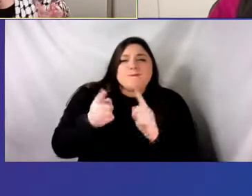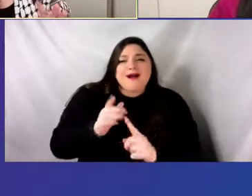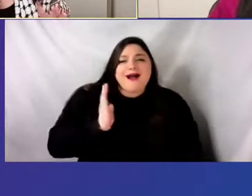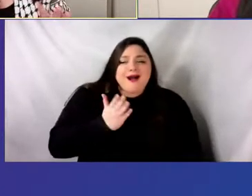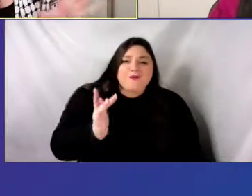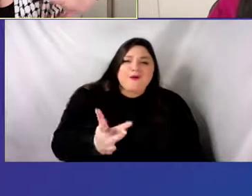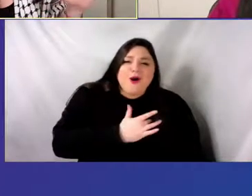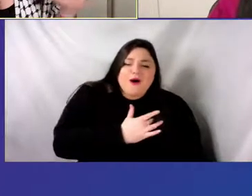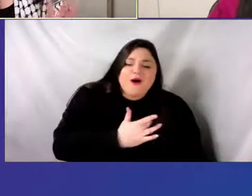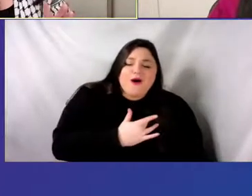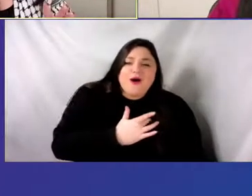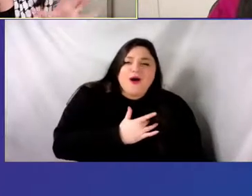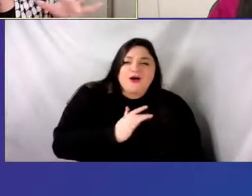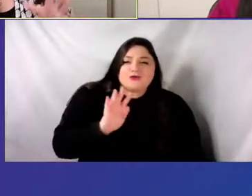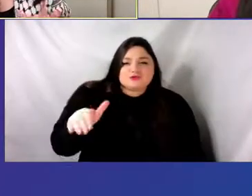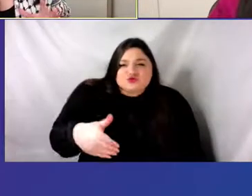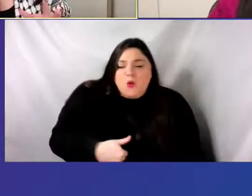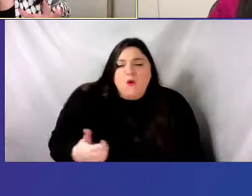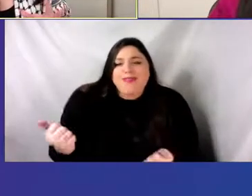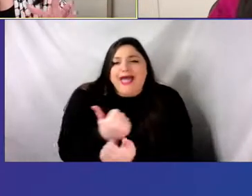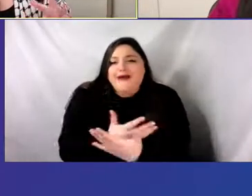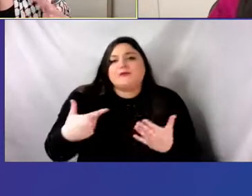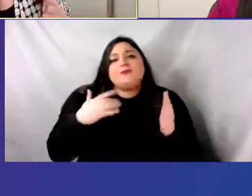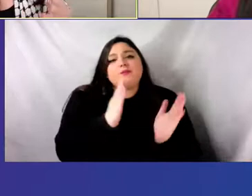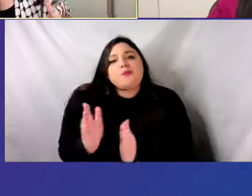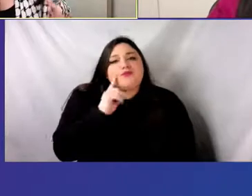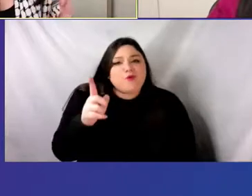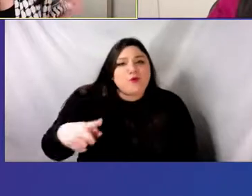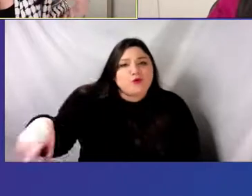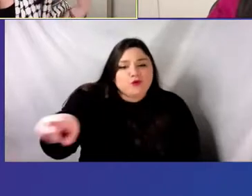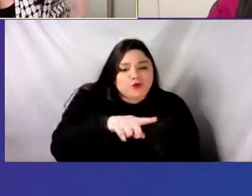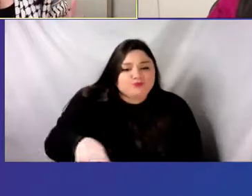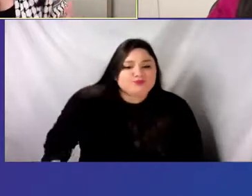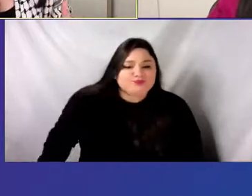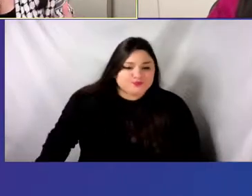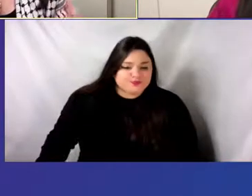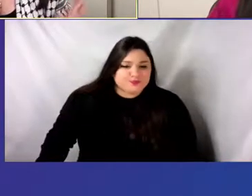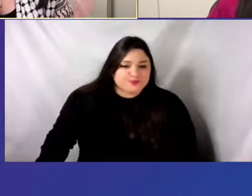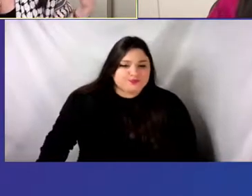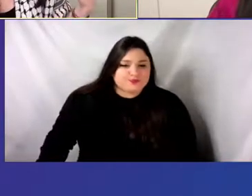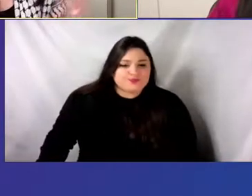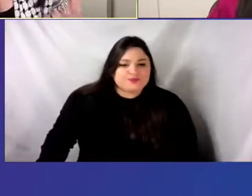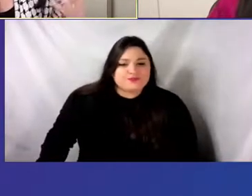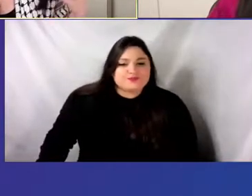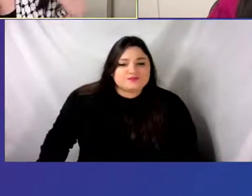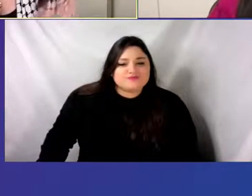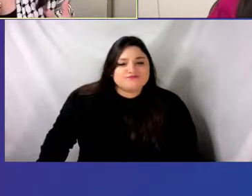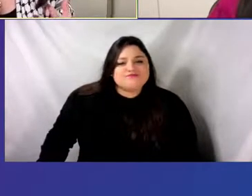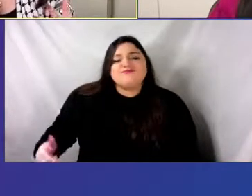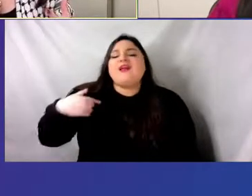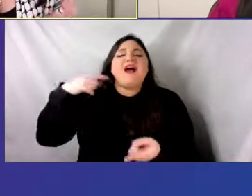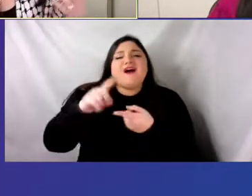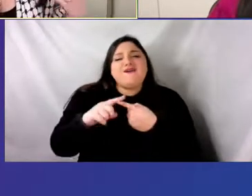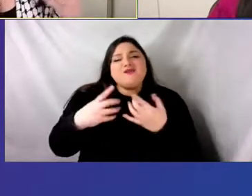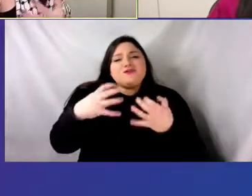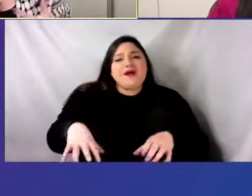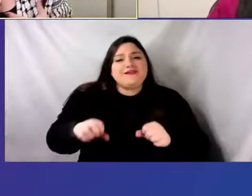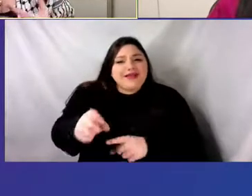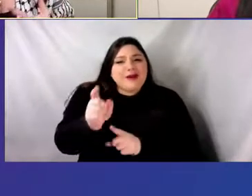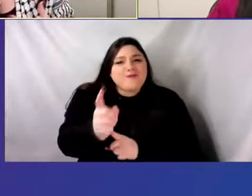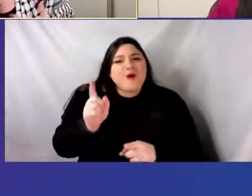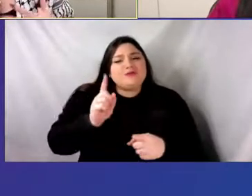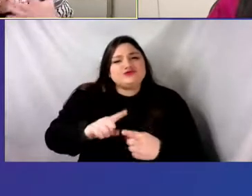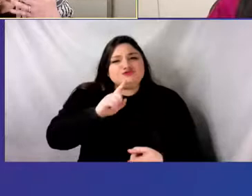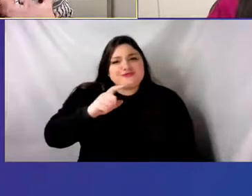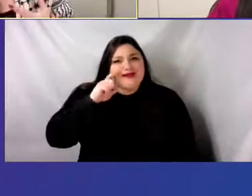want to take a moment to thank and recognize the incredible curatorial and organizing effort of